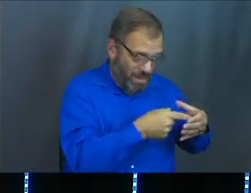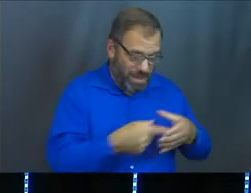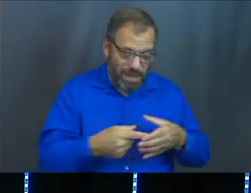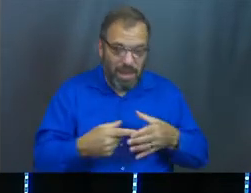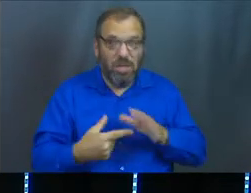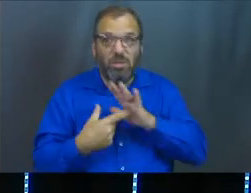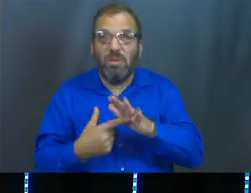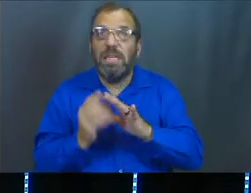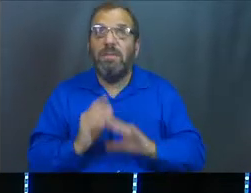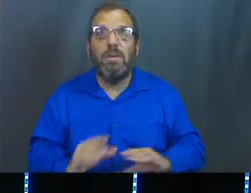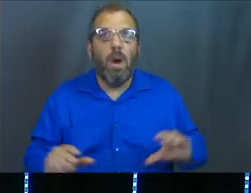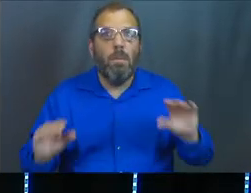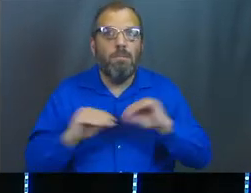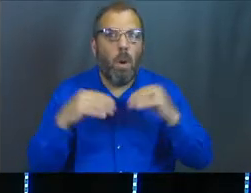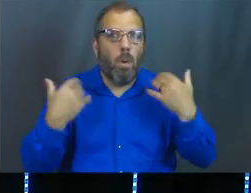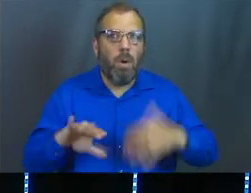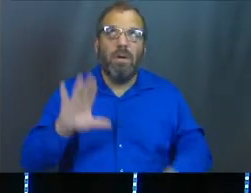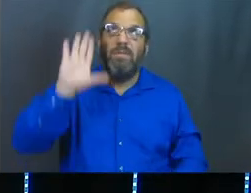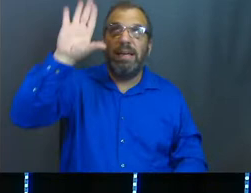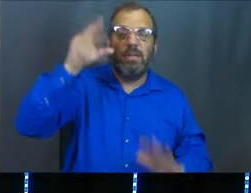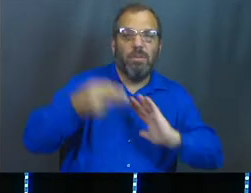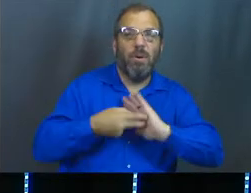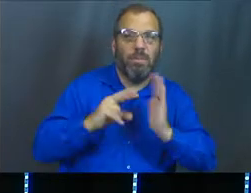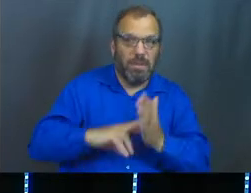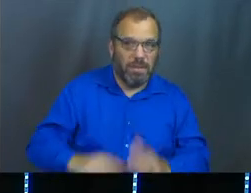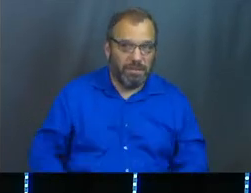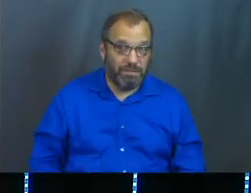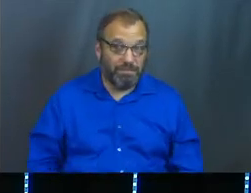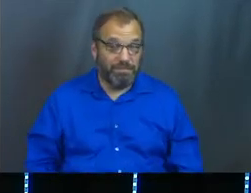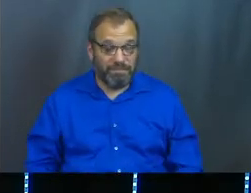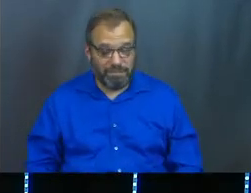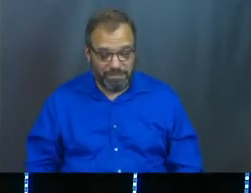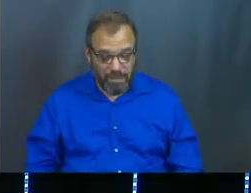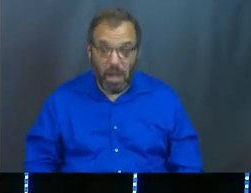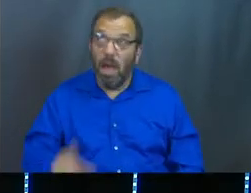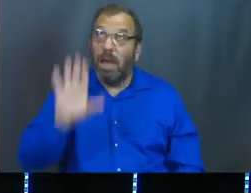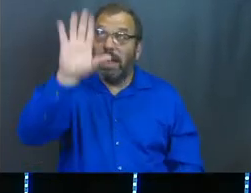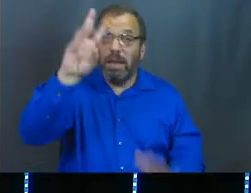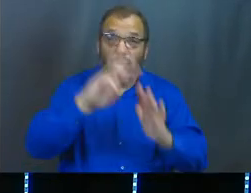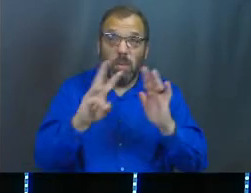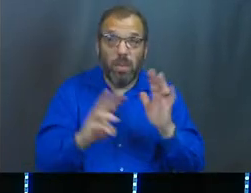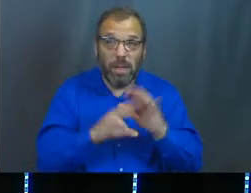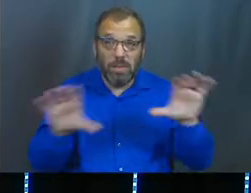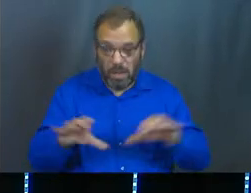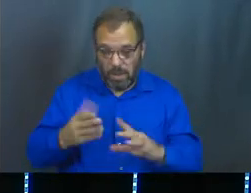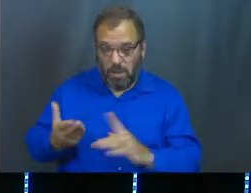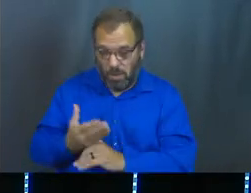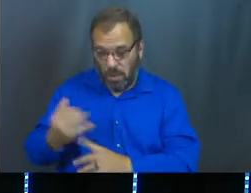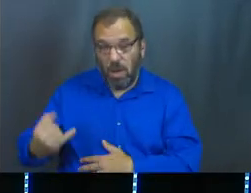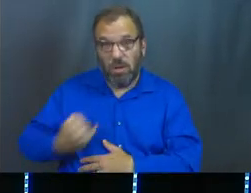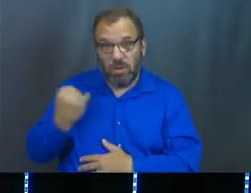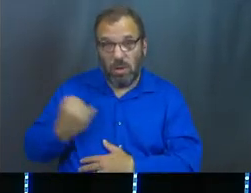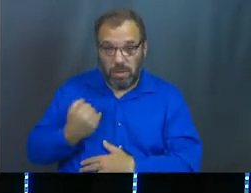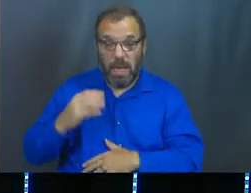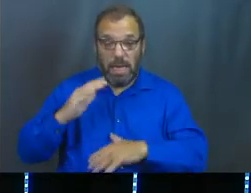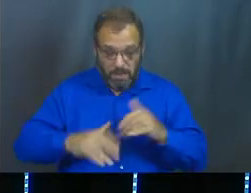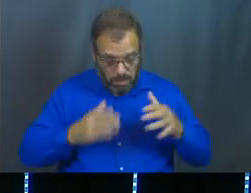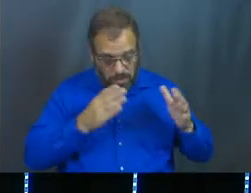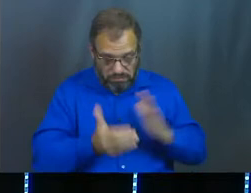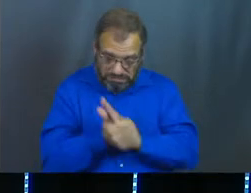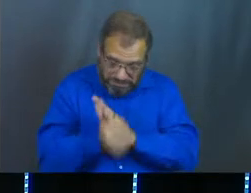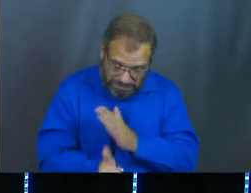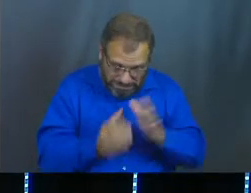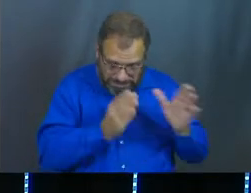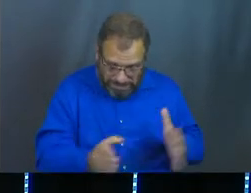which just shows even more of the purpose of God. God's will is being done in Joseph's life. He built the organizational